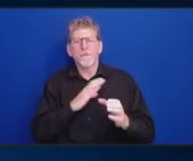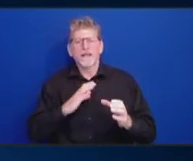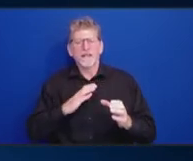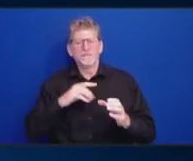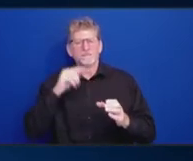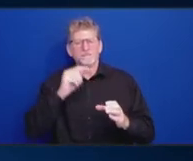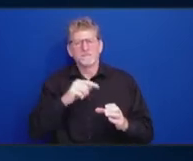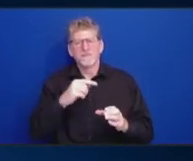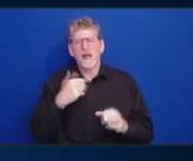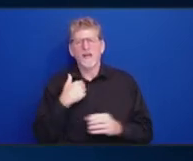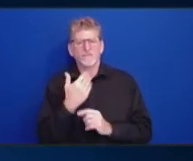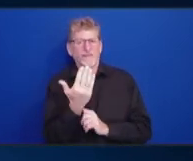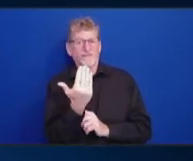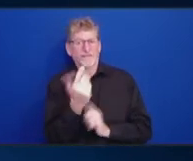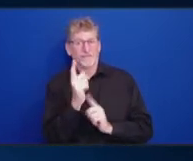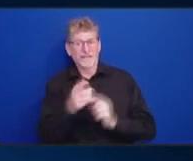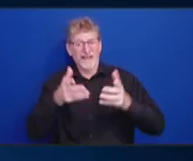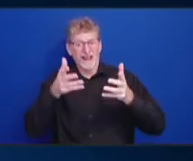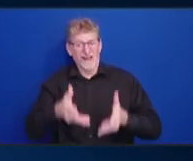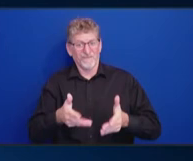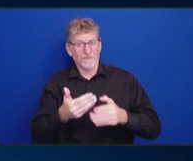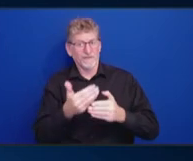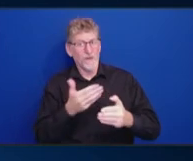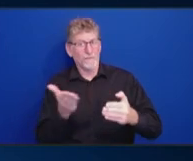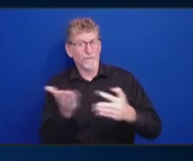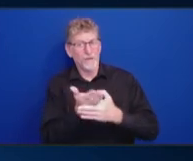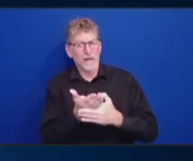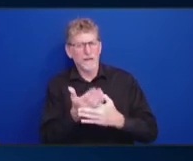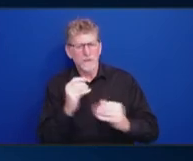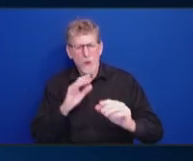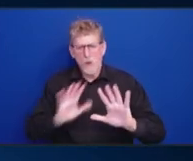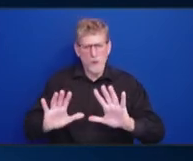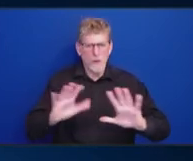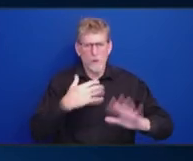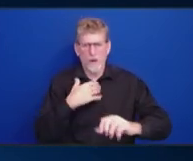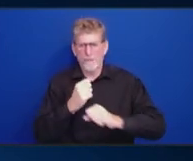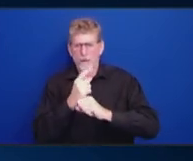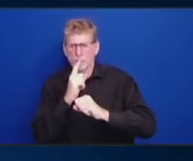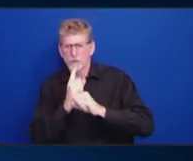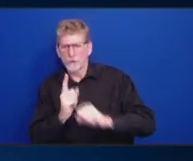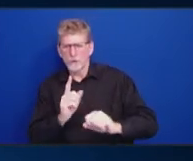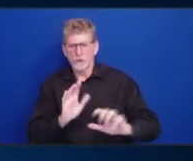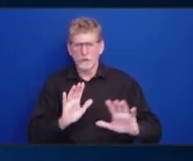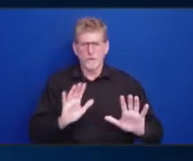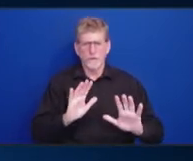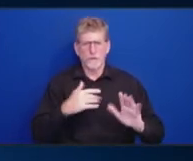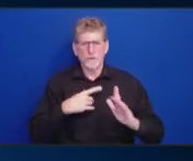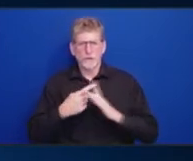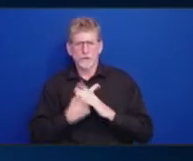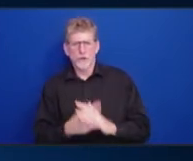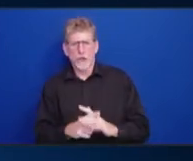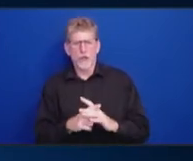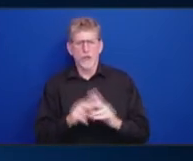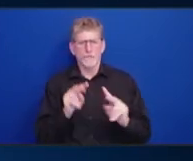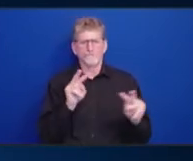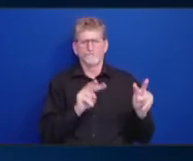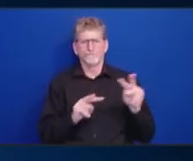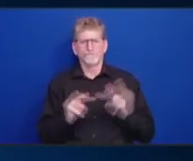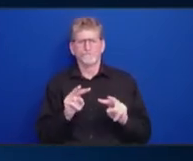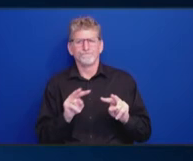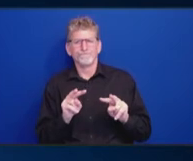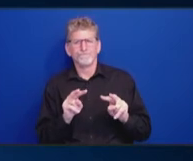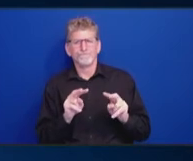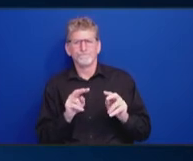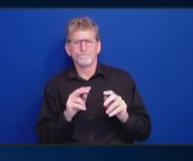want to make sure we start, we look at the list of subcommittees that we discussed. I think we discussed sort of additional information and sort of